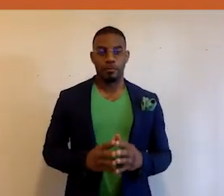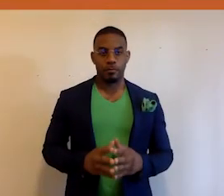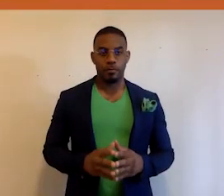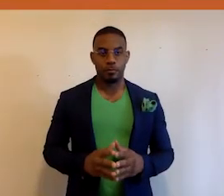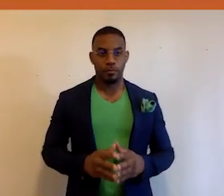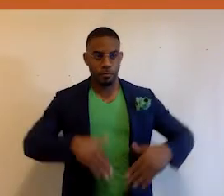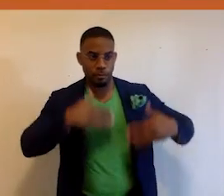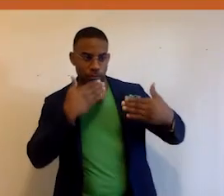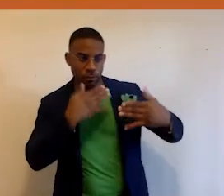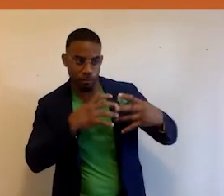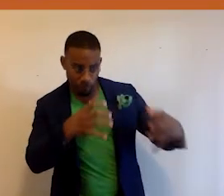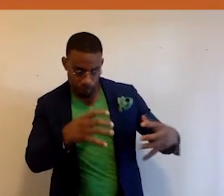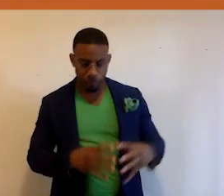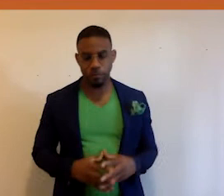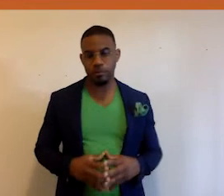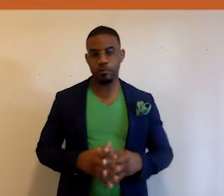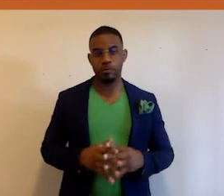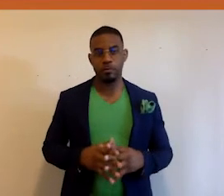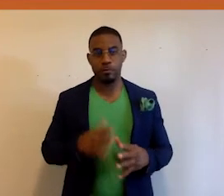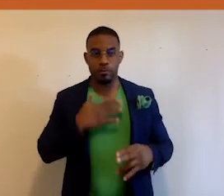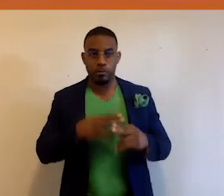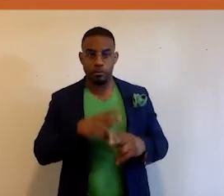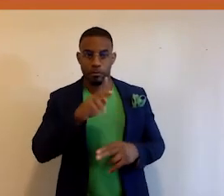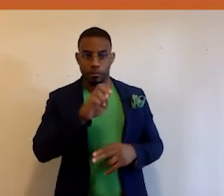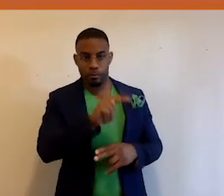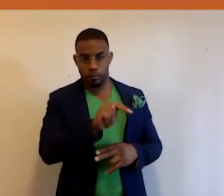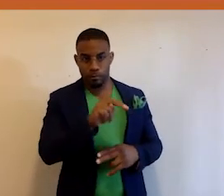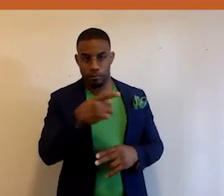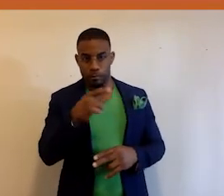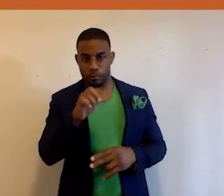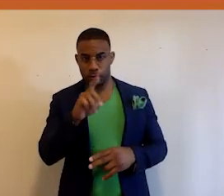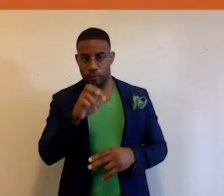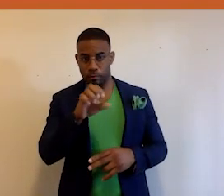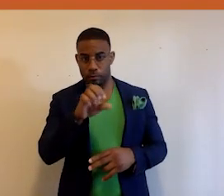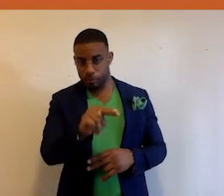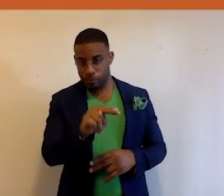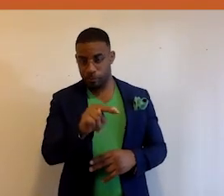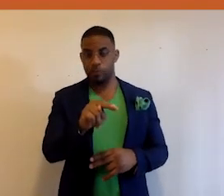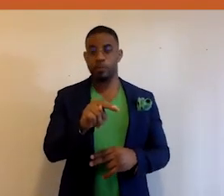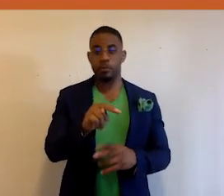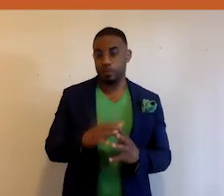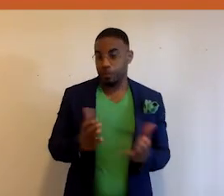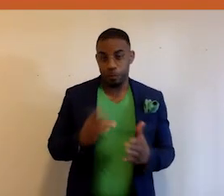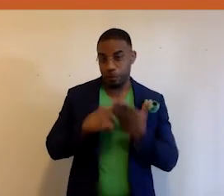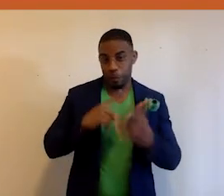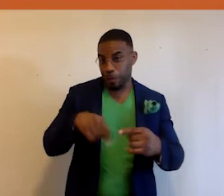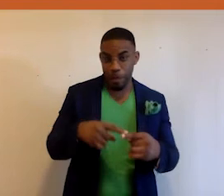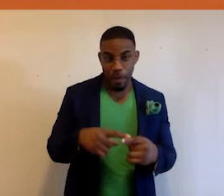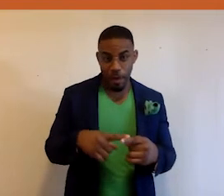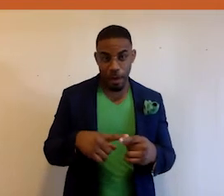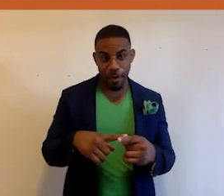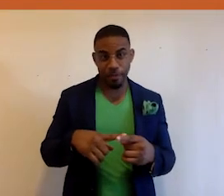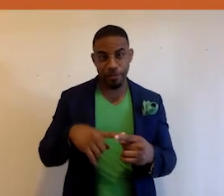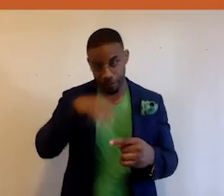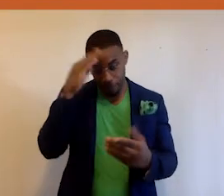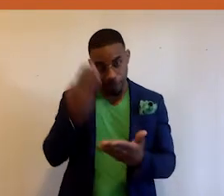Thank you very much, Cecil. So, my name is Ken Granderson, and that's what we're here to talk about. Black Facts and